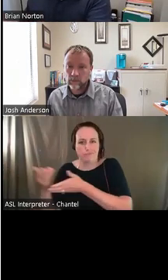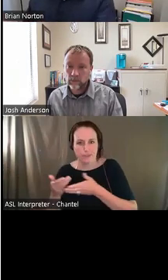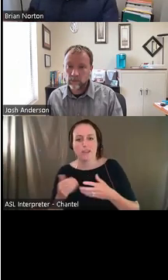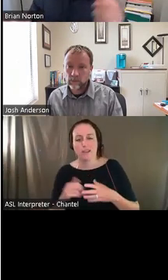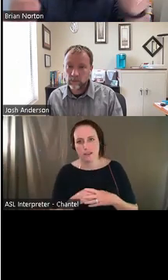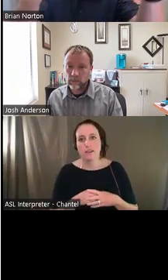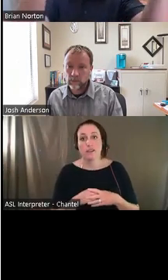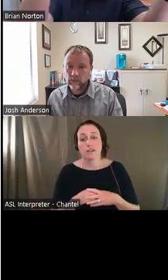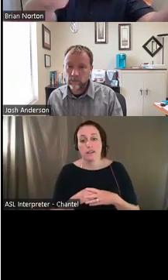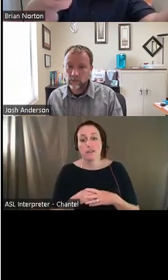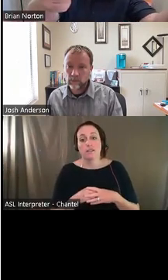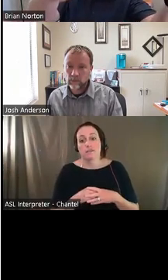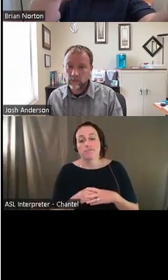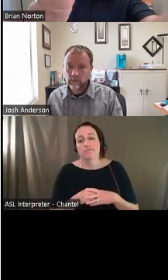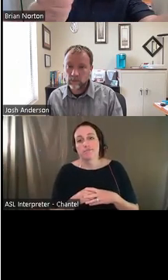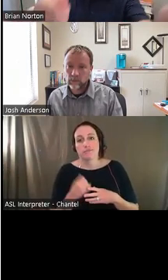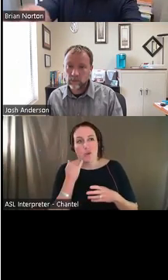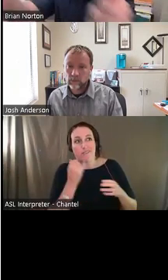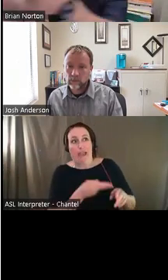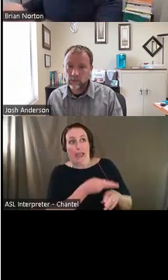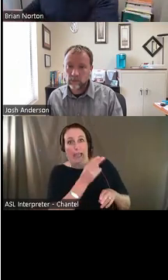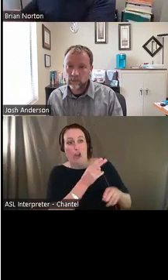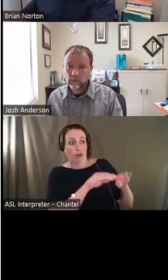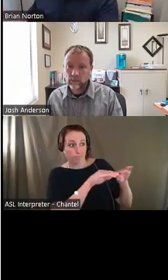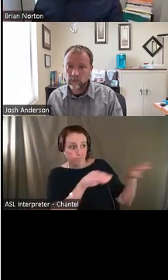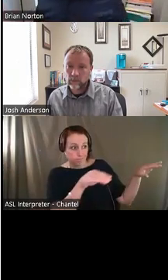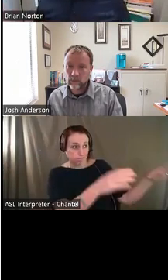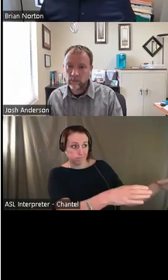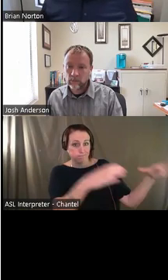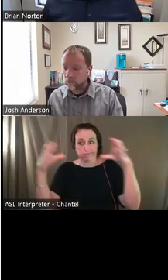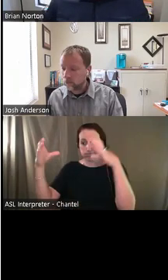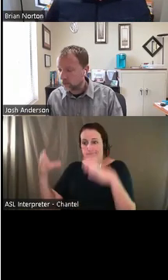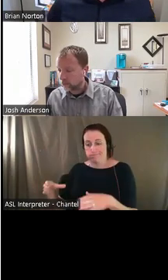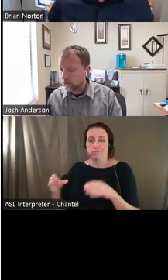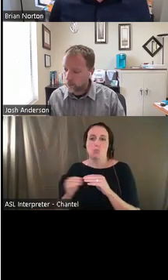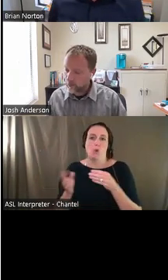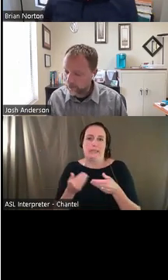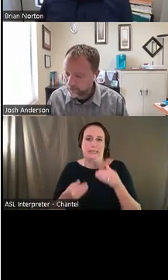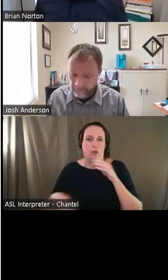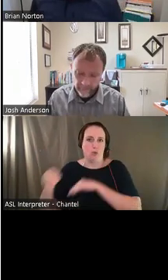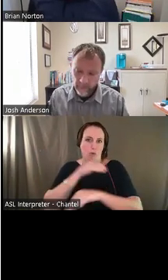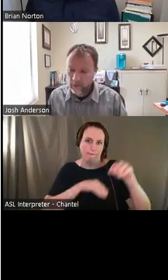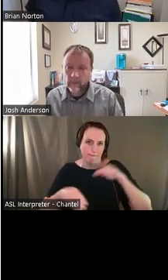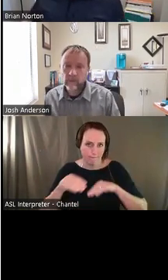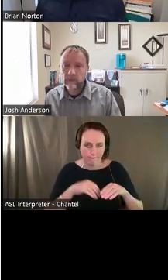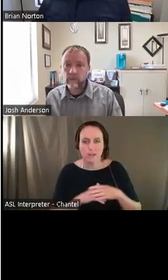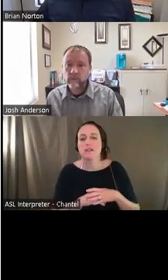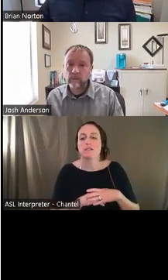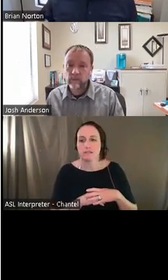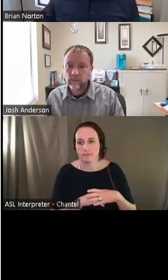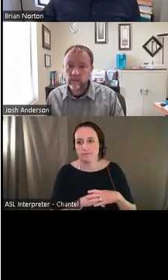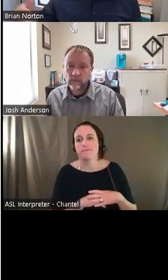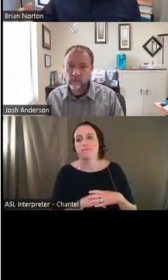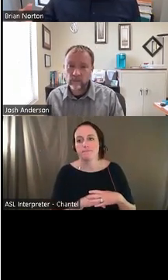be pretty challenging, but if you're moving it up from a, from a stand down to the cart, it makes it a lot easier. And so, um, lift the